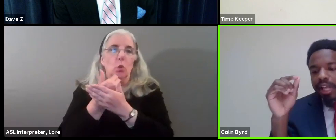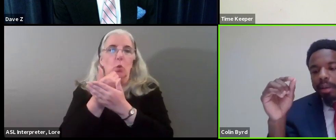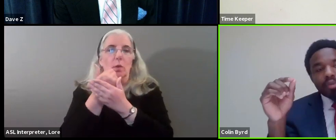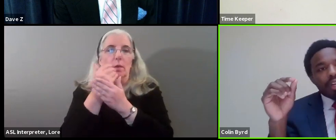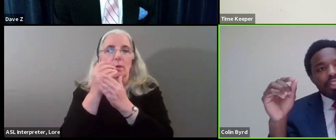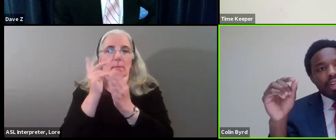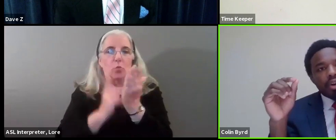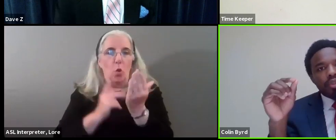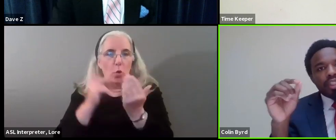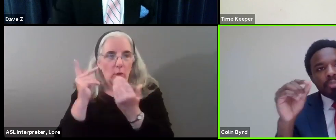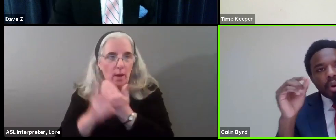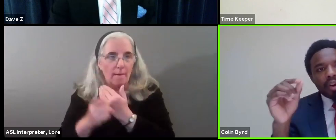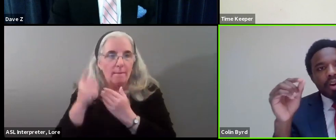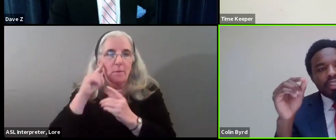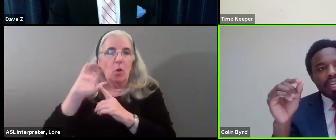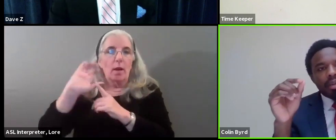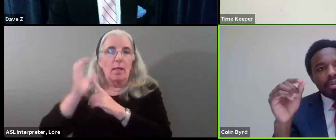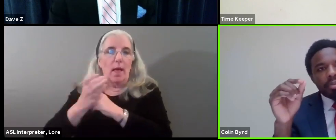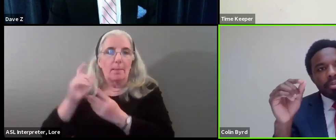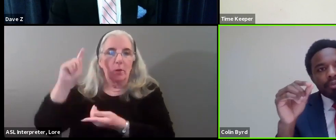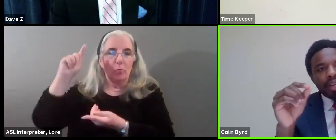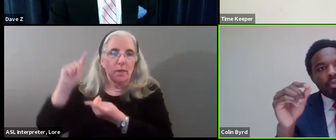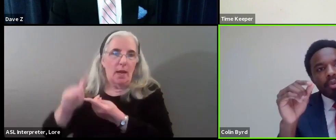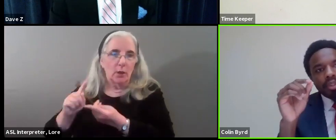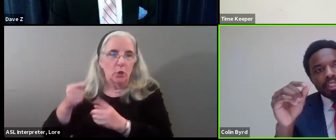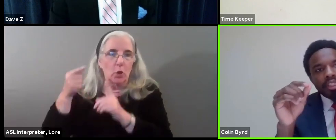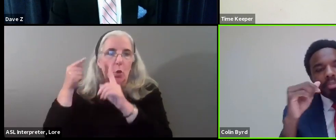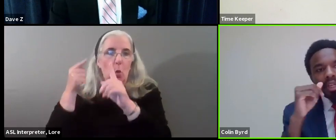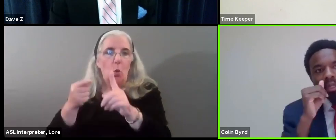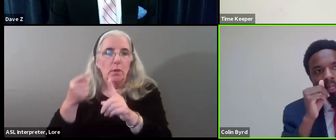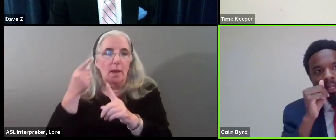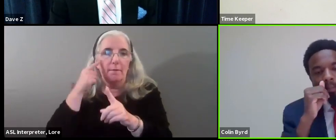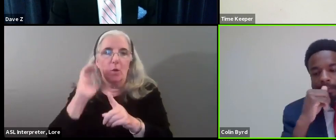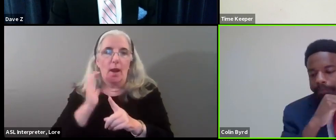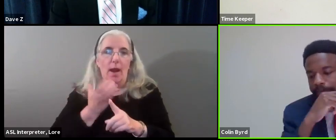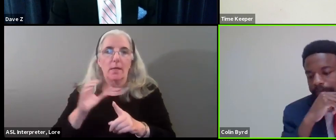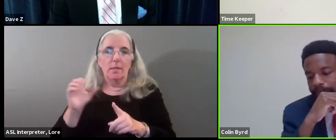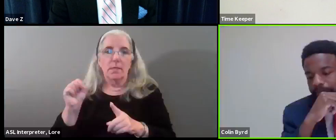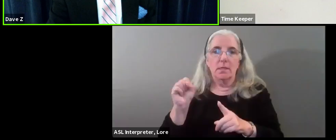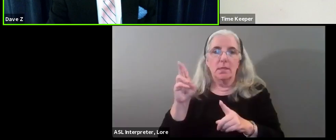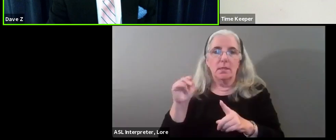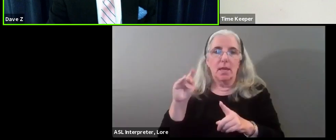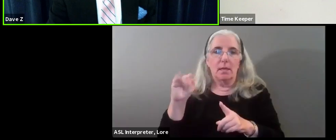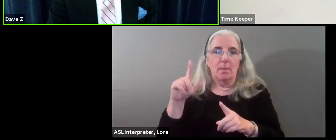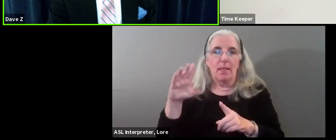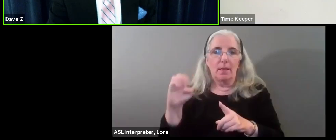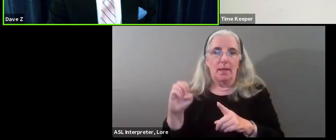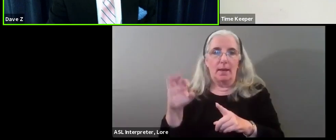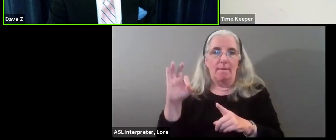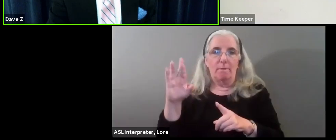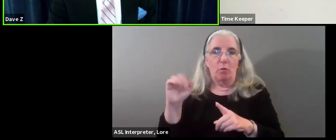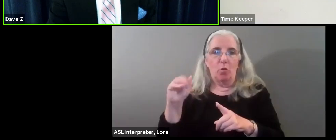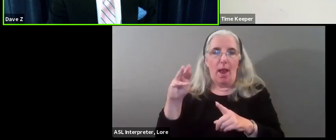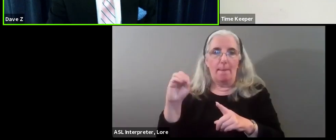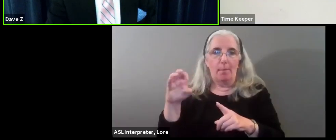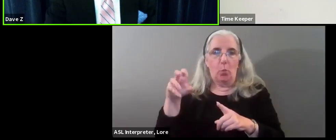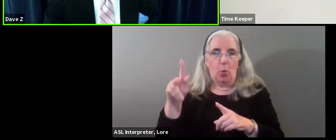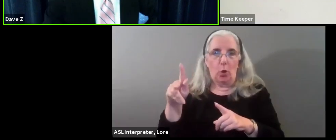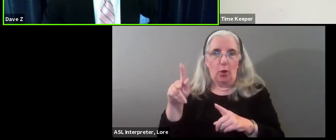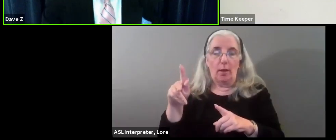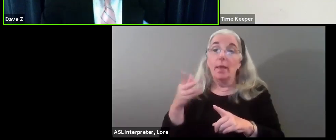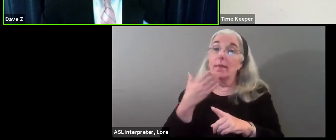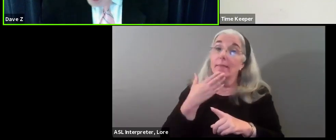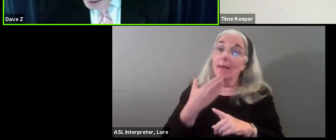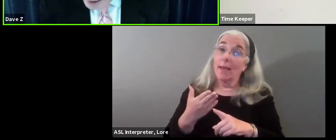climate reduction goals as part of our sustainability framework, which needs to be updated. Thank you, Mr. Byrd. We appreciate your comments.